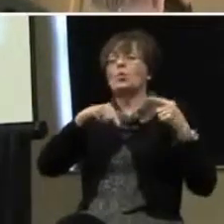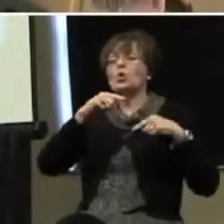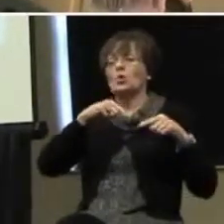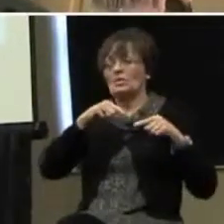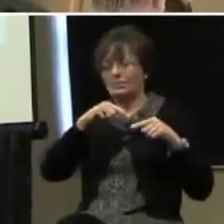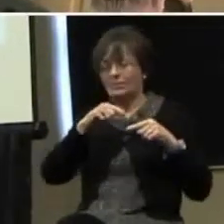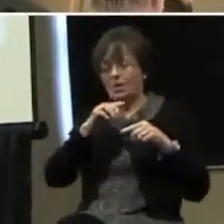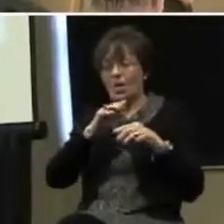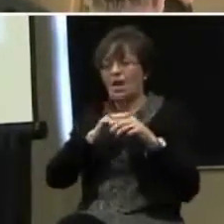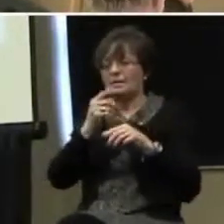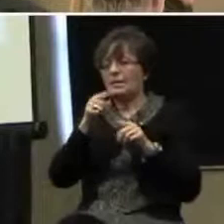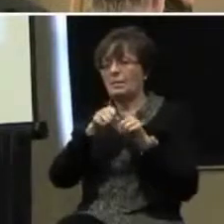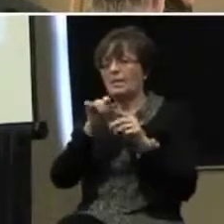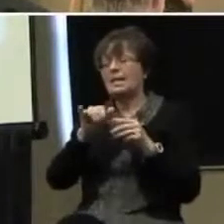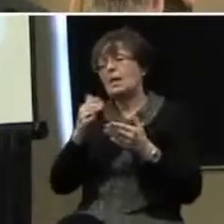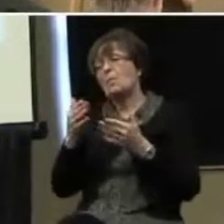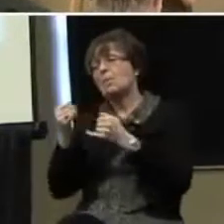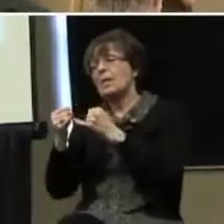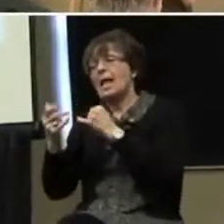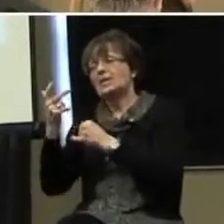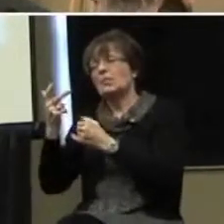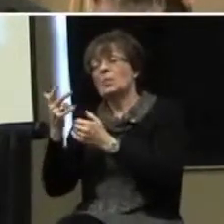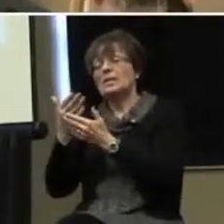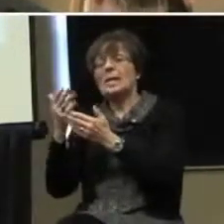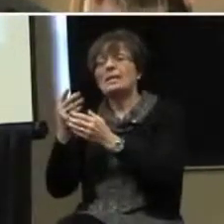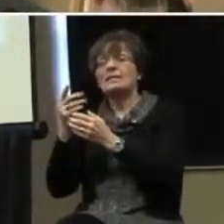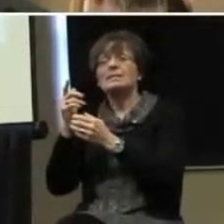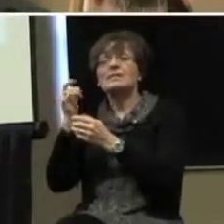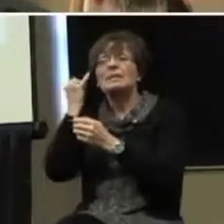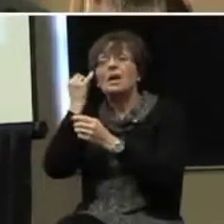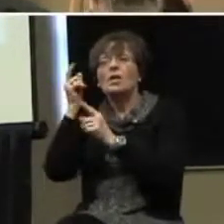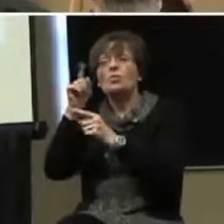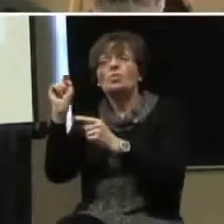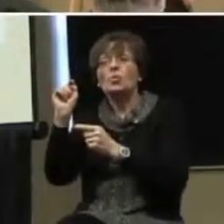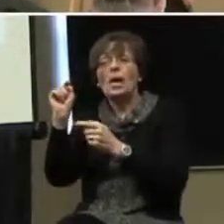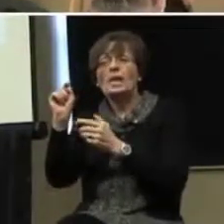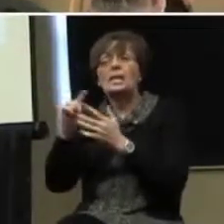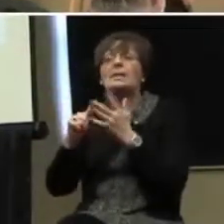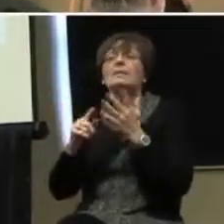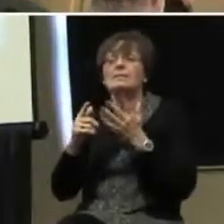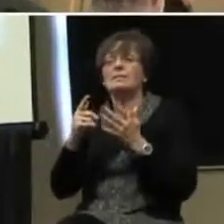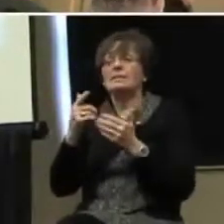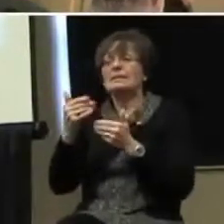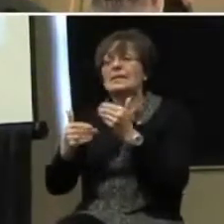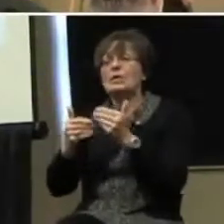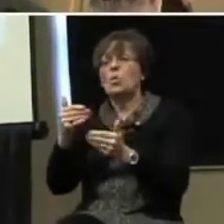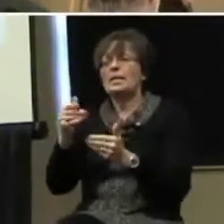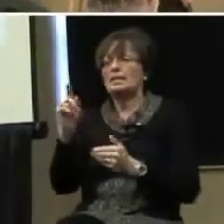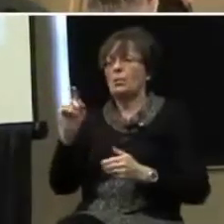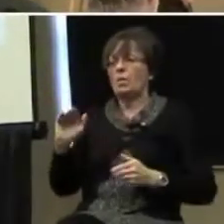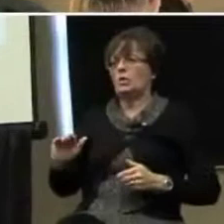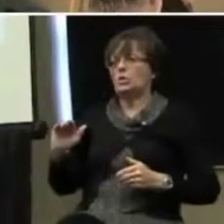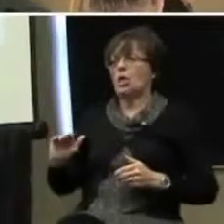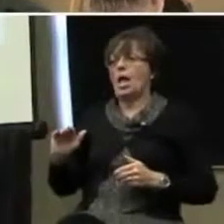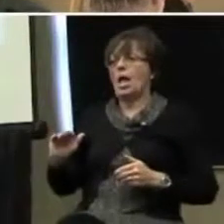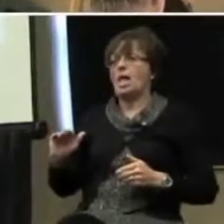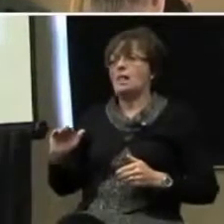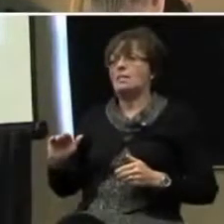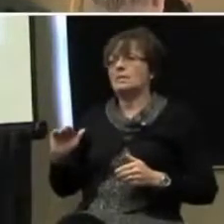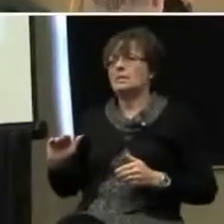on something like that. So maybe the last three things of a toileting sequence. Okay? Where the child